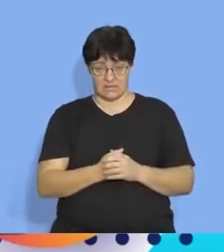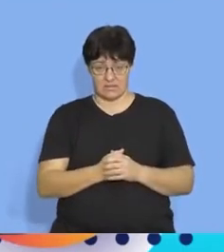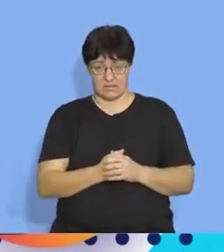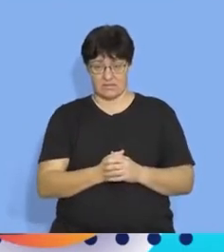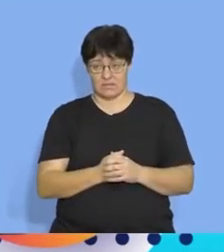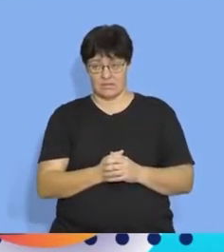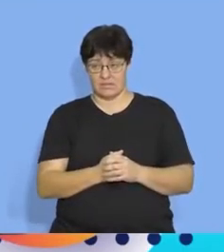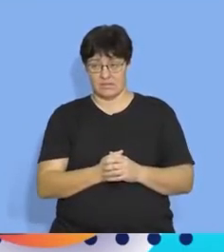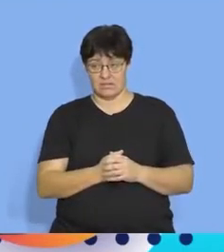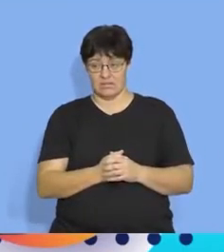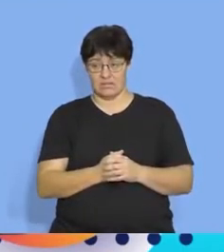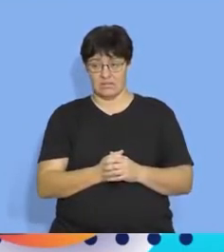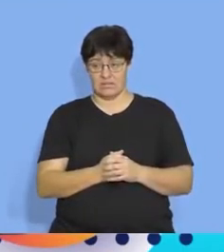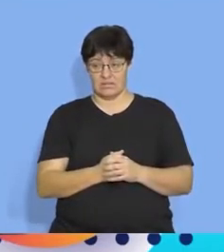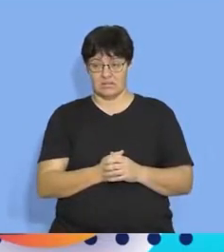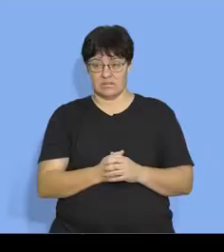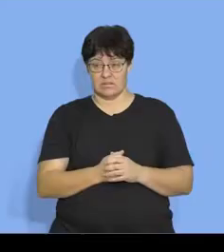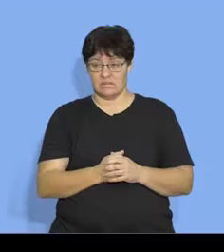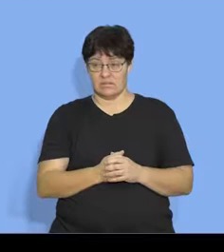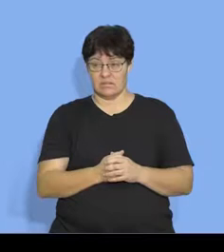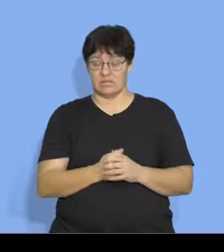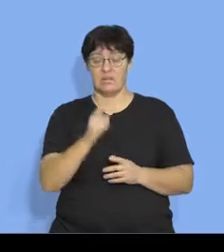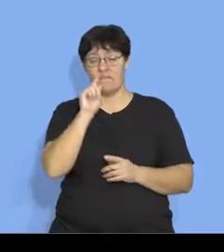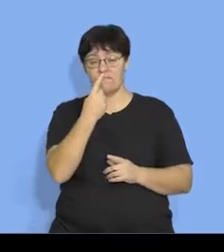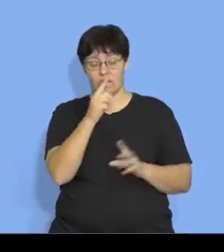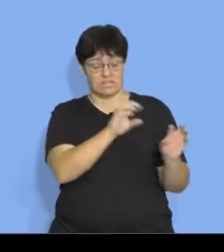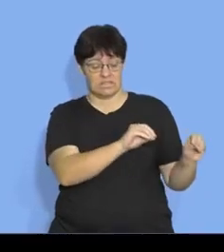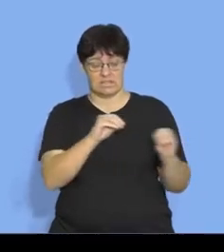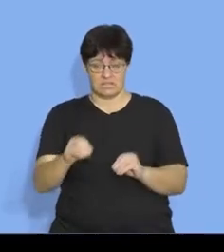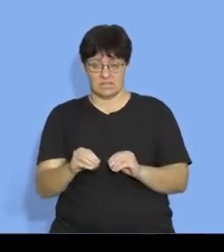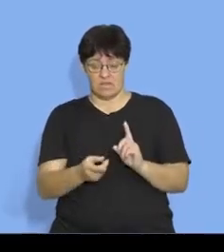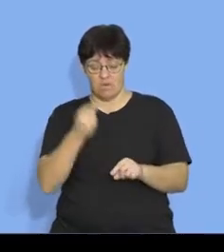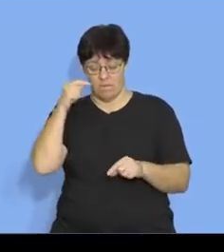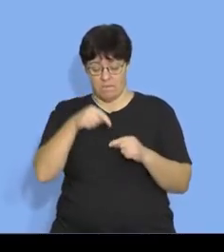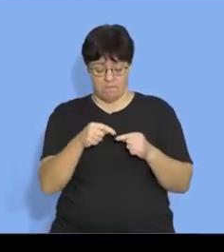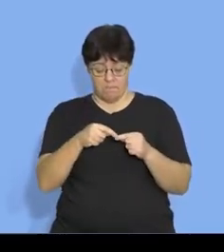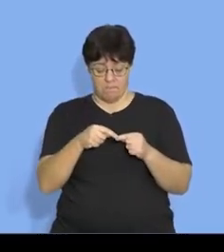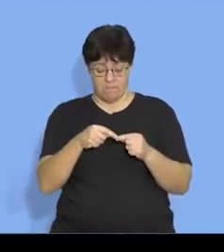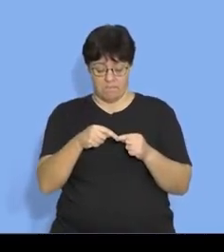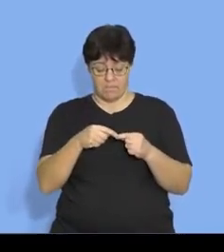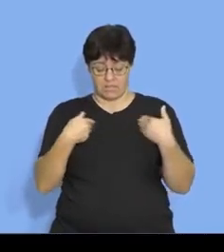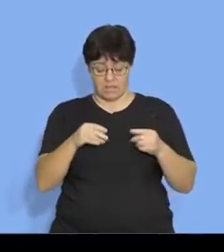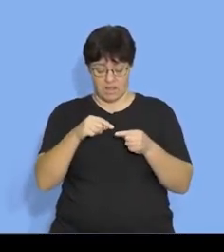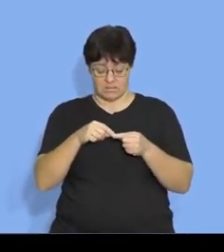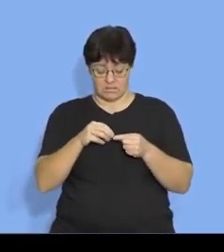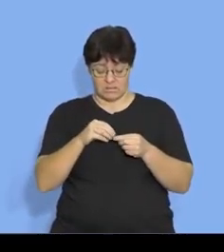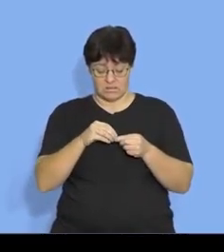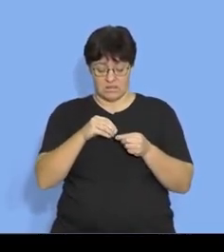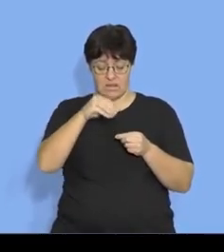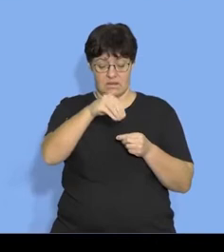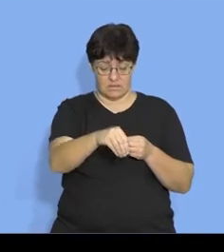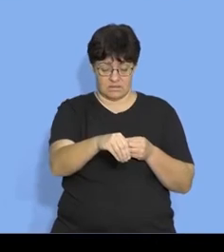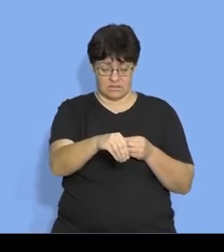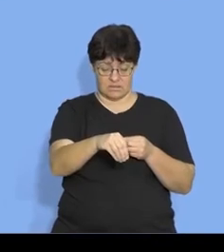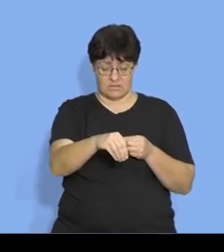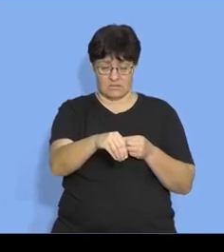direction is here so this first displacement is from her starting point okay